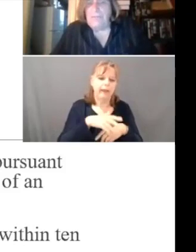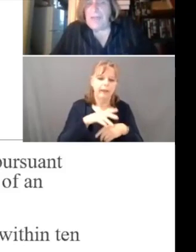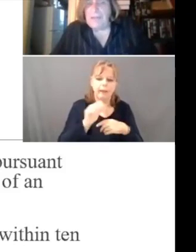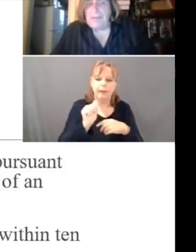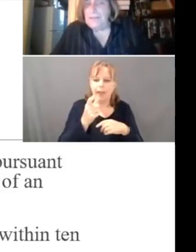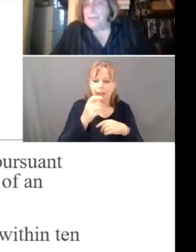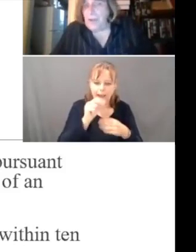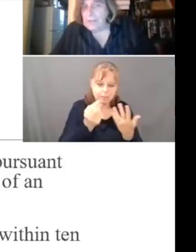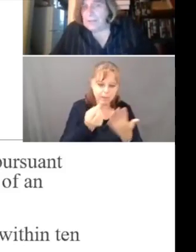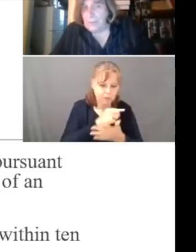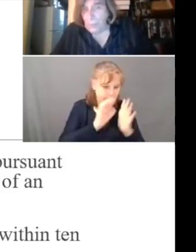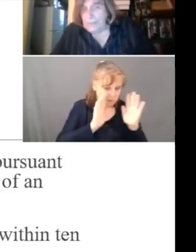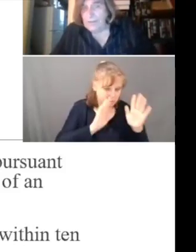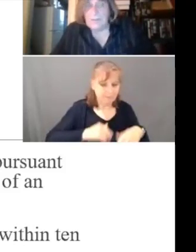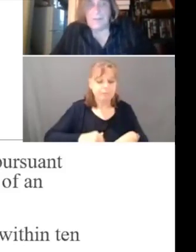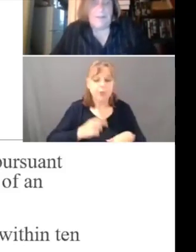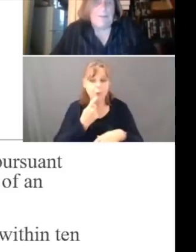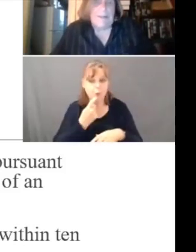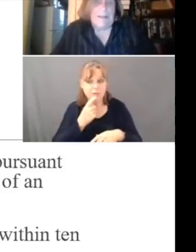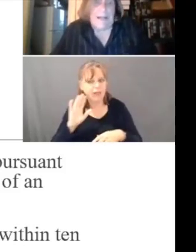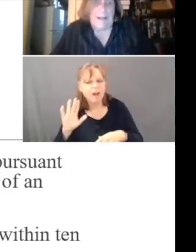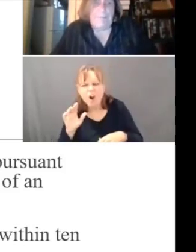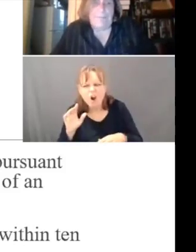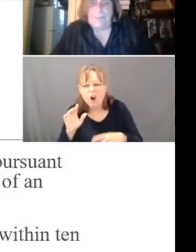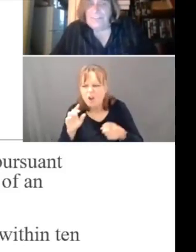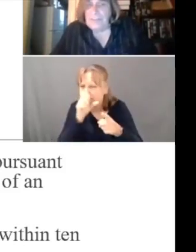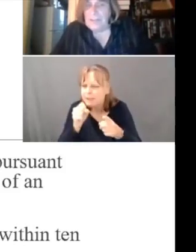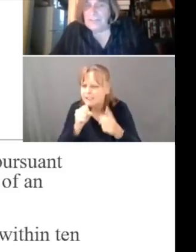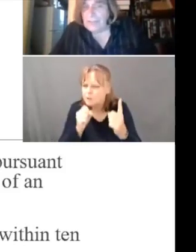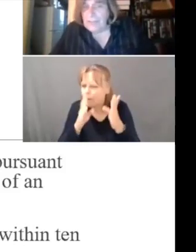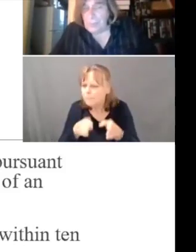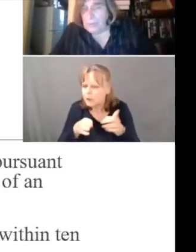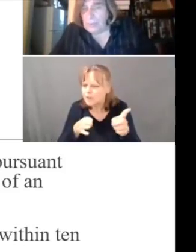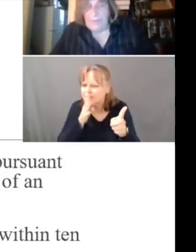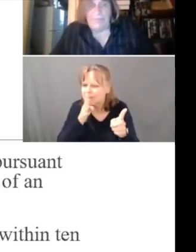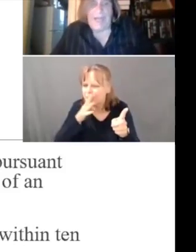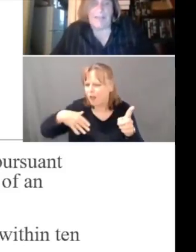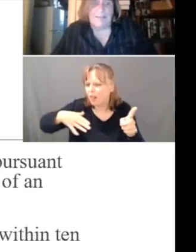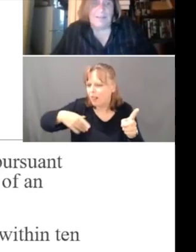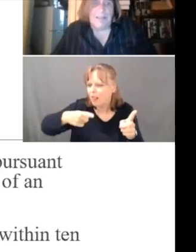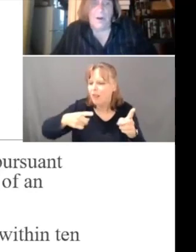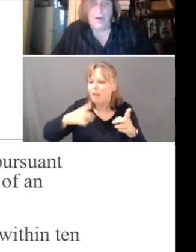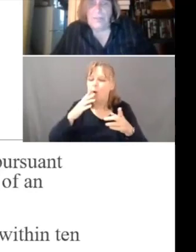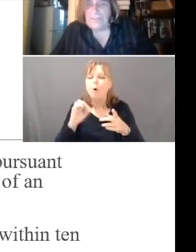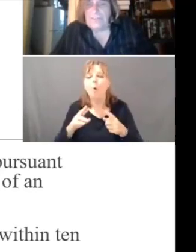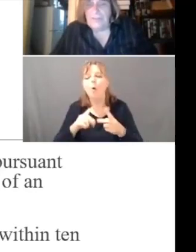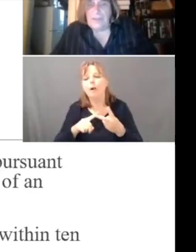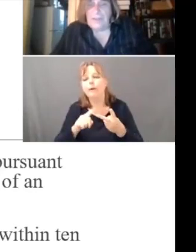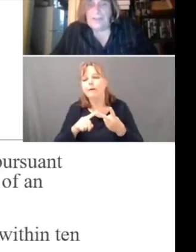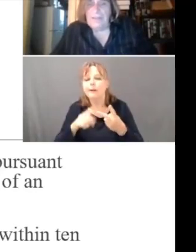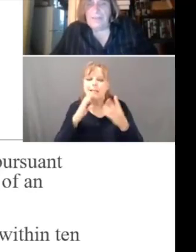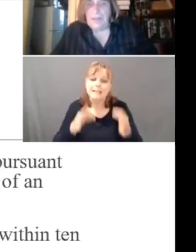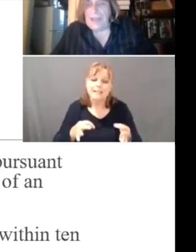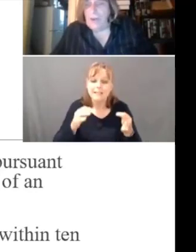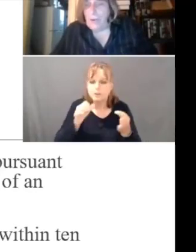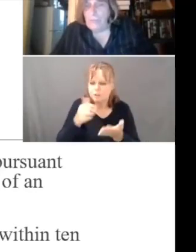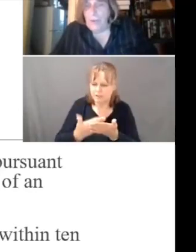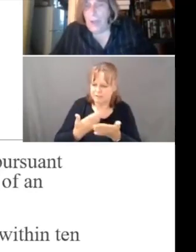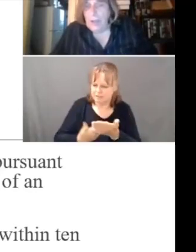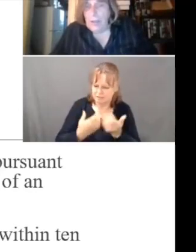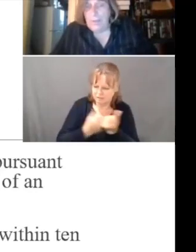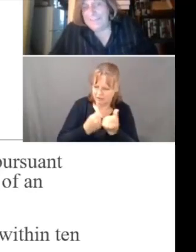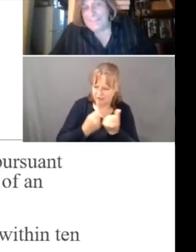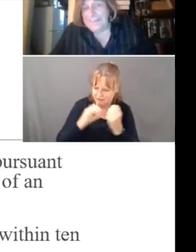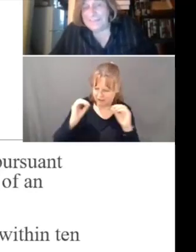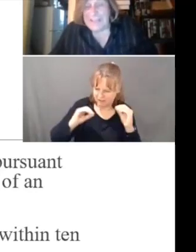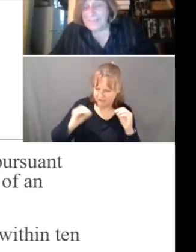finder of fact didn't talk to and witness, the decision is not supported by the facts, or the decision is an error of